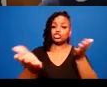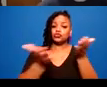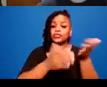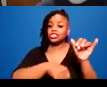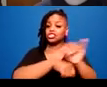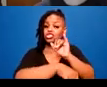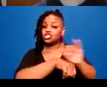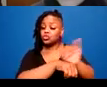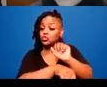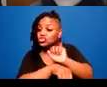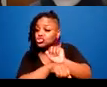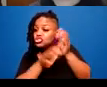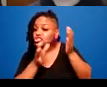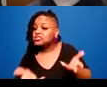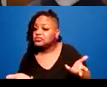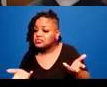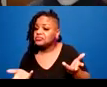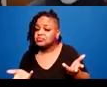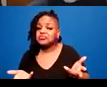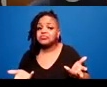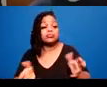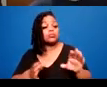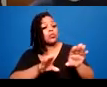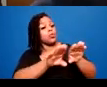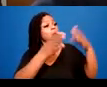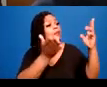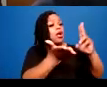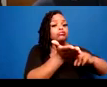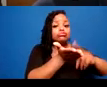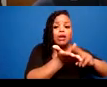Ismoun wrote social work at the downtown library.